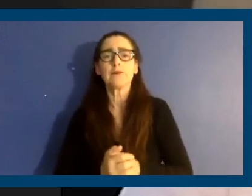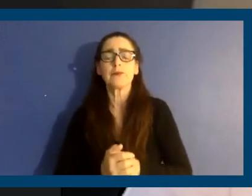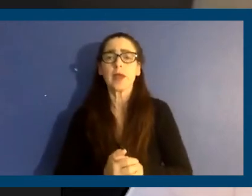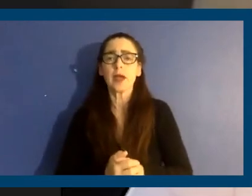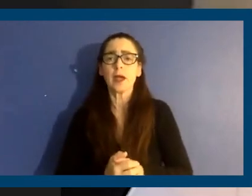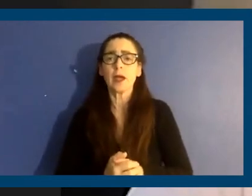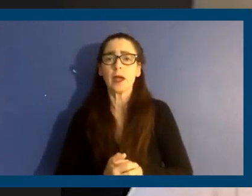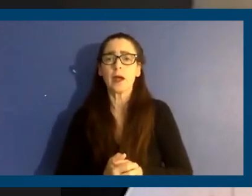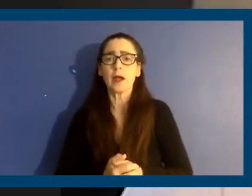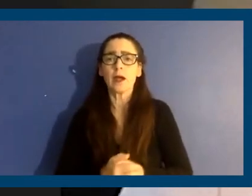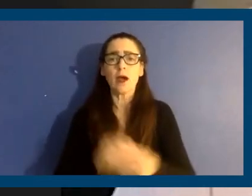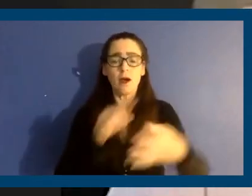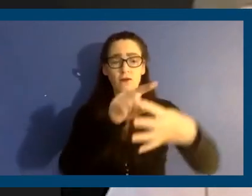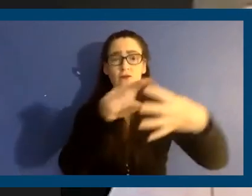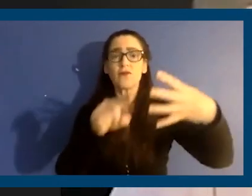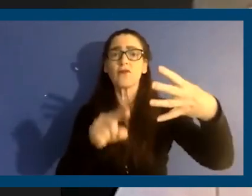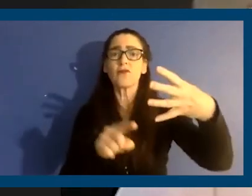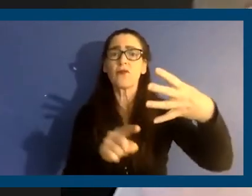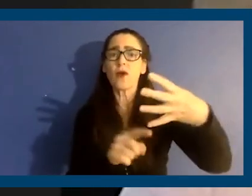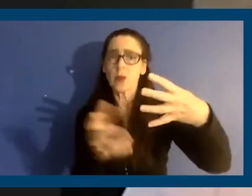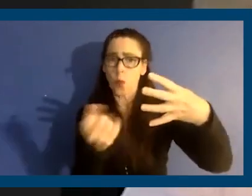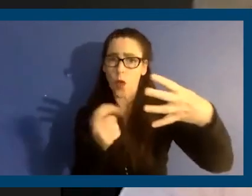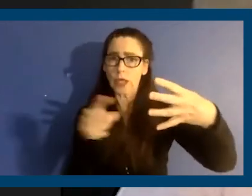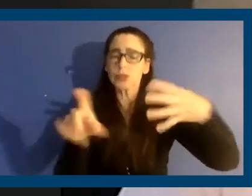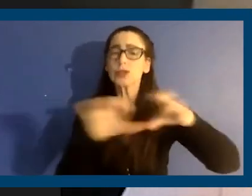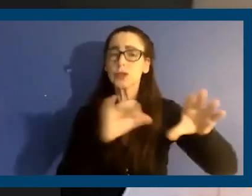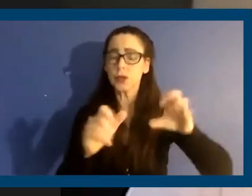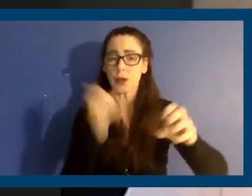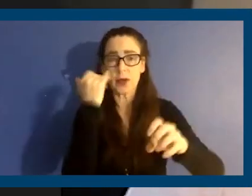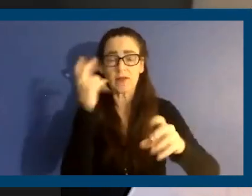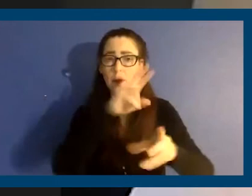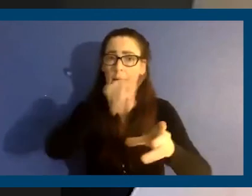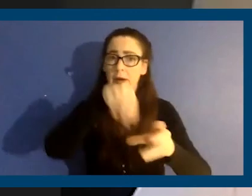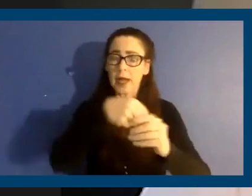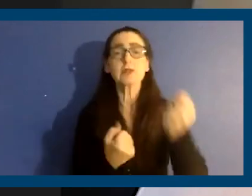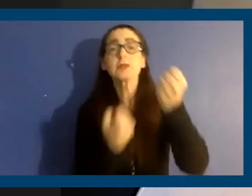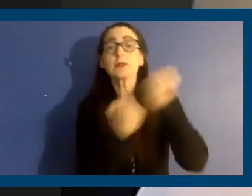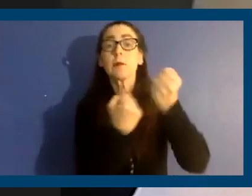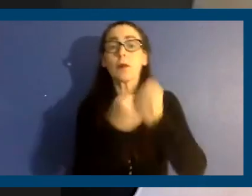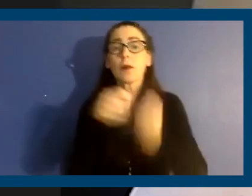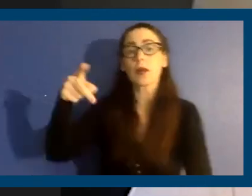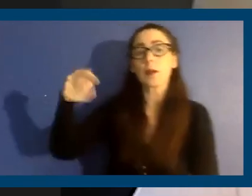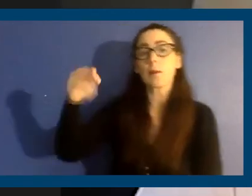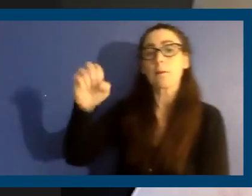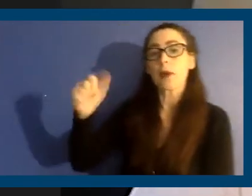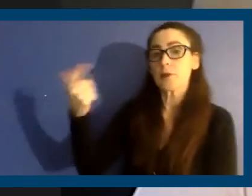say there's like four things that we would like you to do if you're watching and you're supporting Proposition 21. We'd like you to tweet out your support